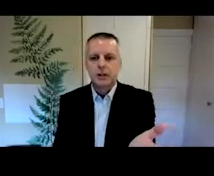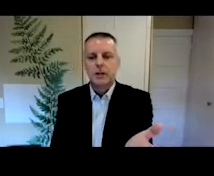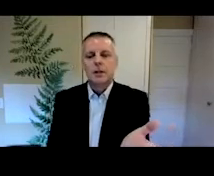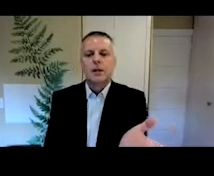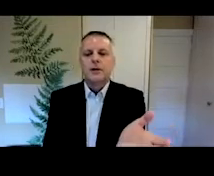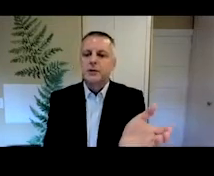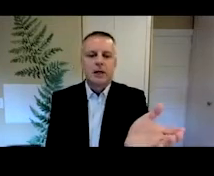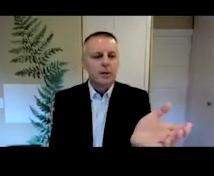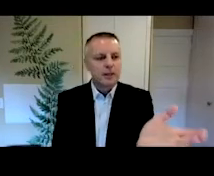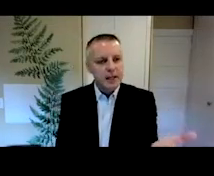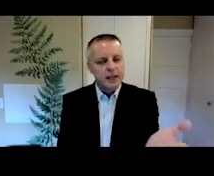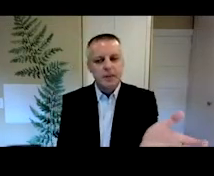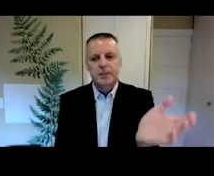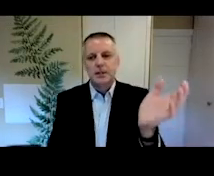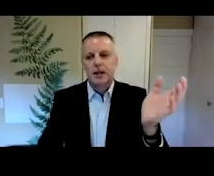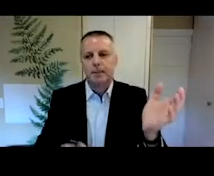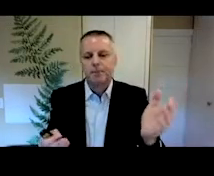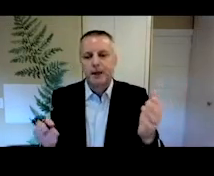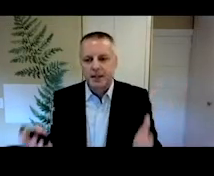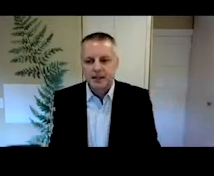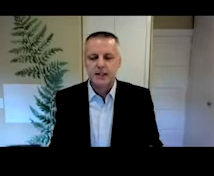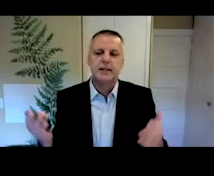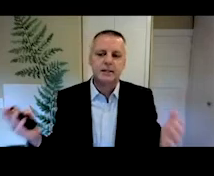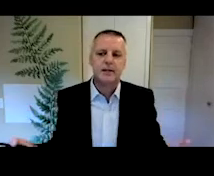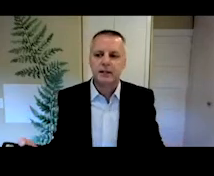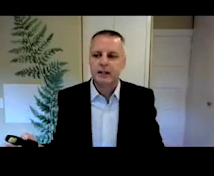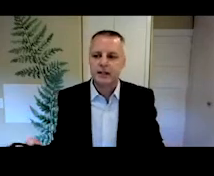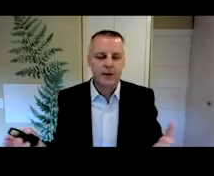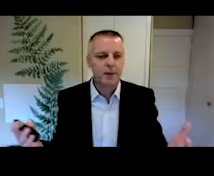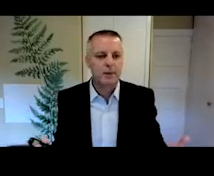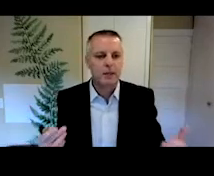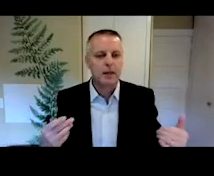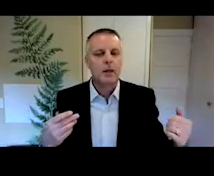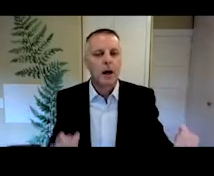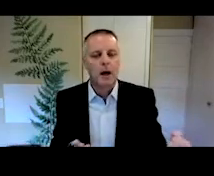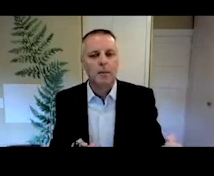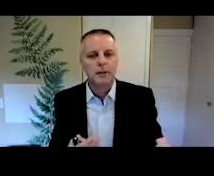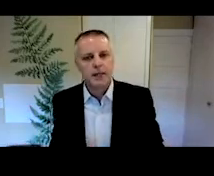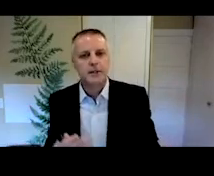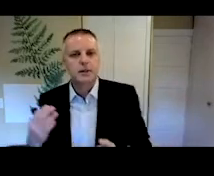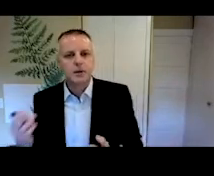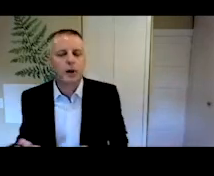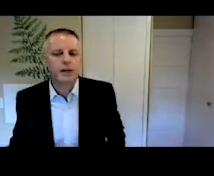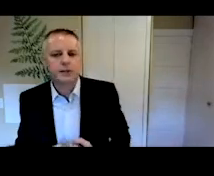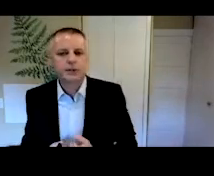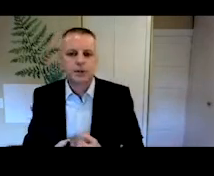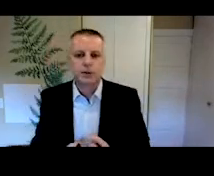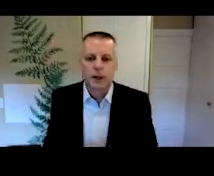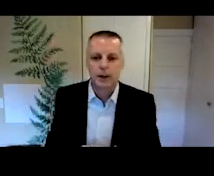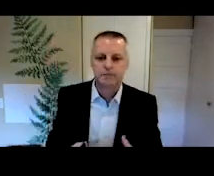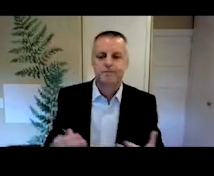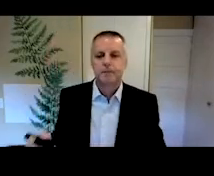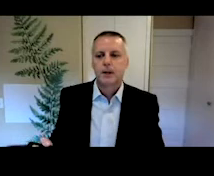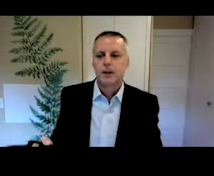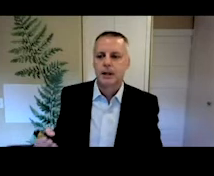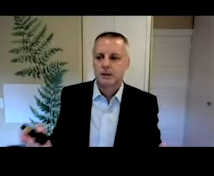listening. They used to come on cassette tapes, um, then CDs, DVDs. Now they might be, um, links, URLs to,